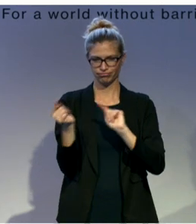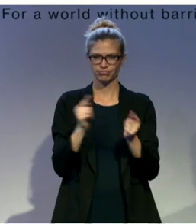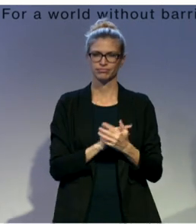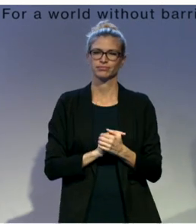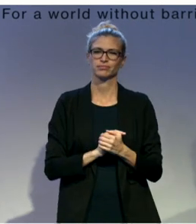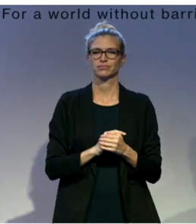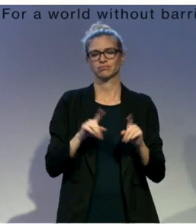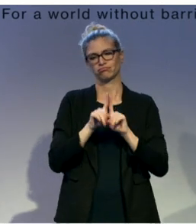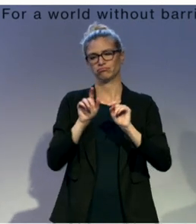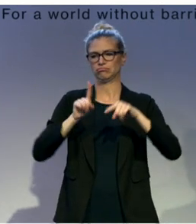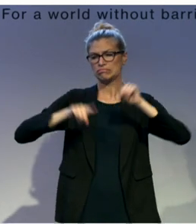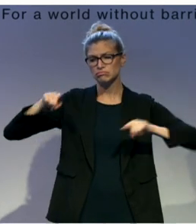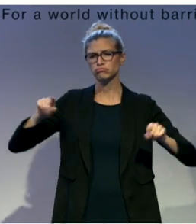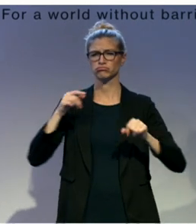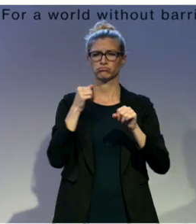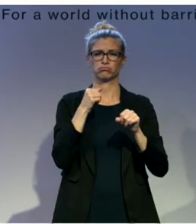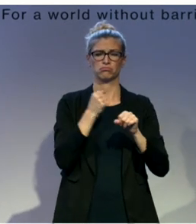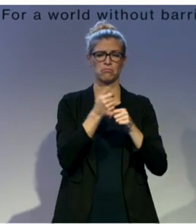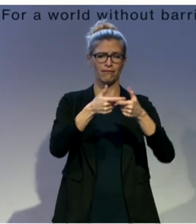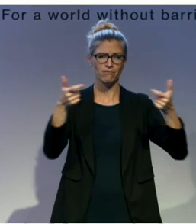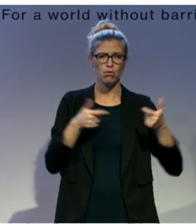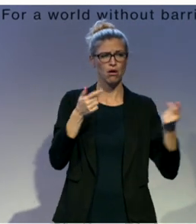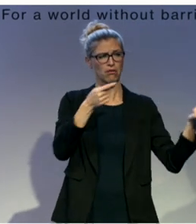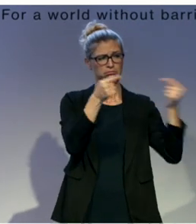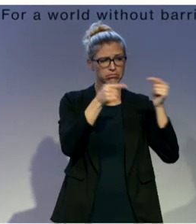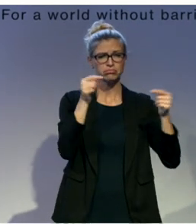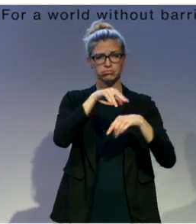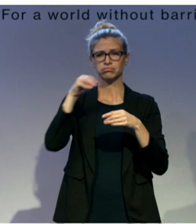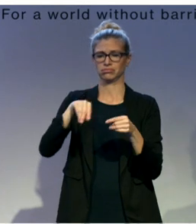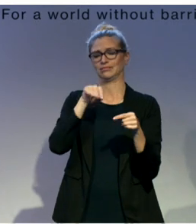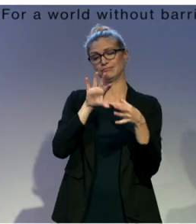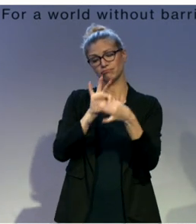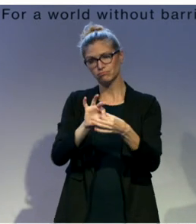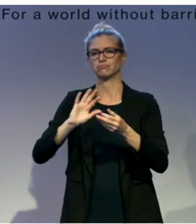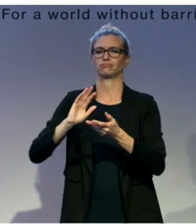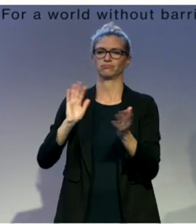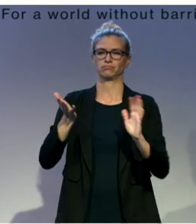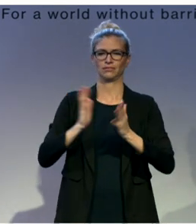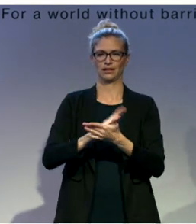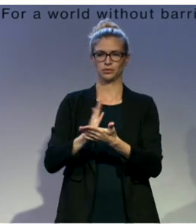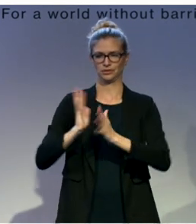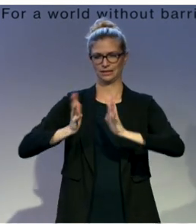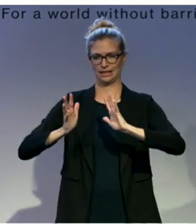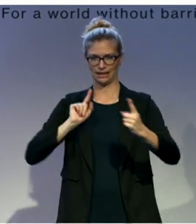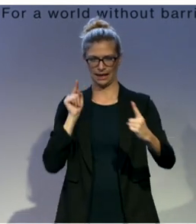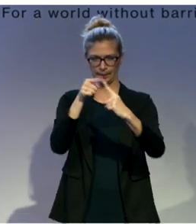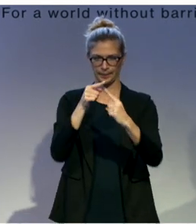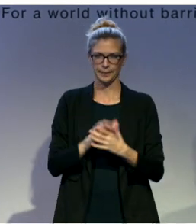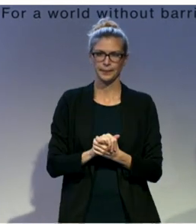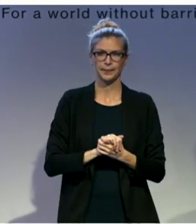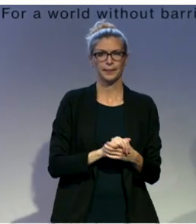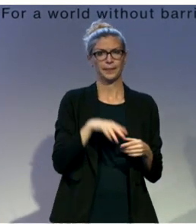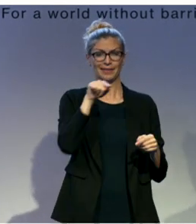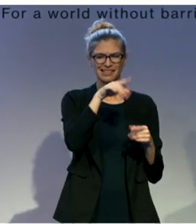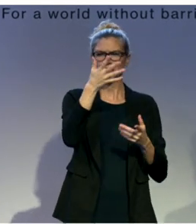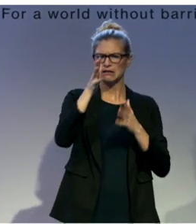have a community engagement program as well, where the community can provide us signs, especially if they're not included in our dictionary. They can provide us signs. We have